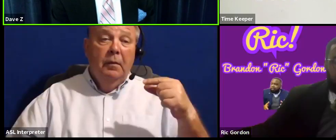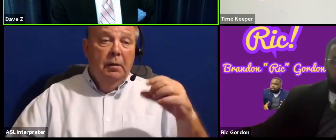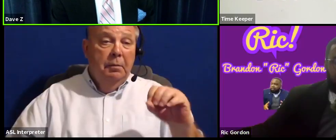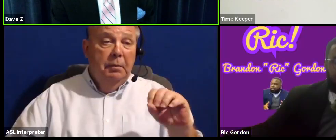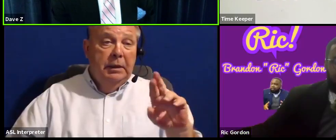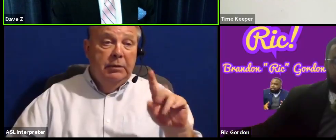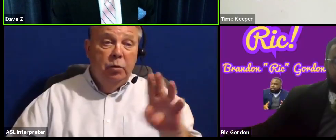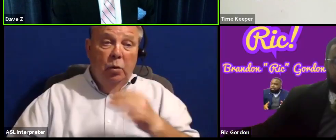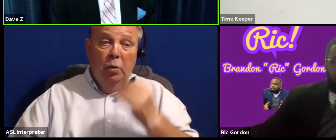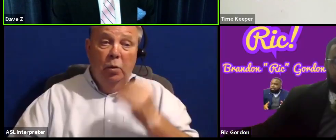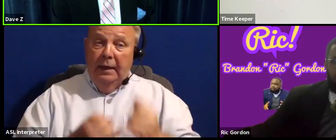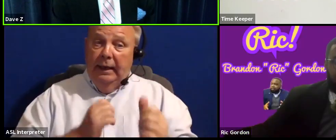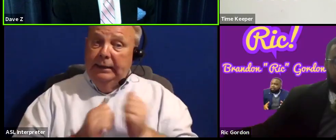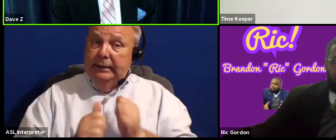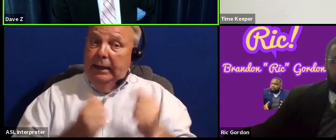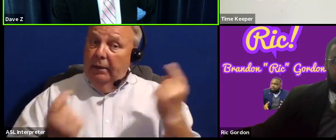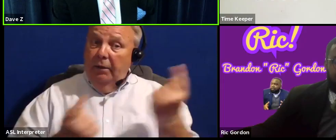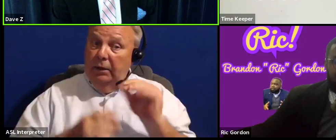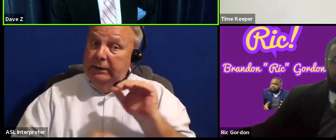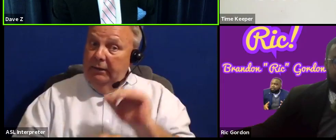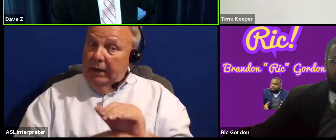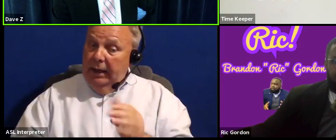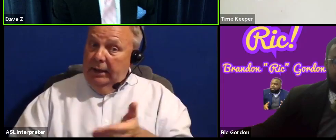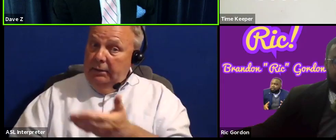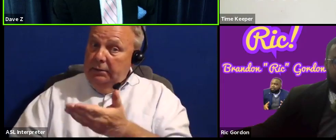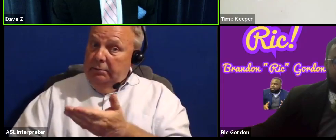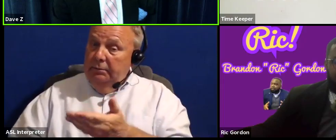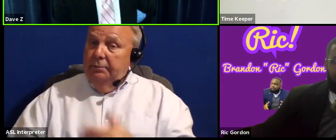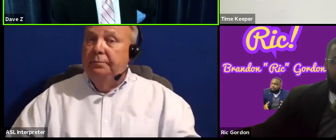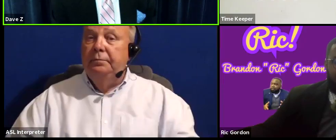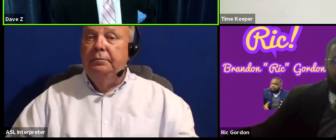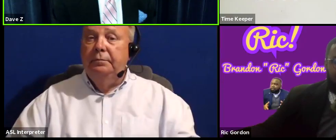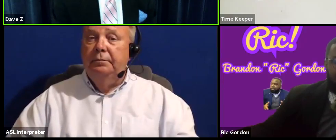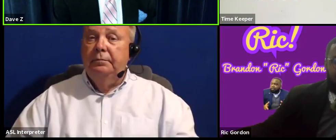the last candidate thoughts of the night are yours, sir.